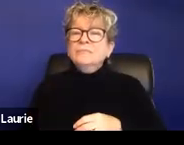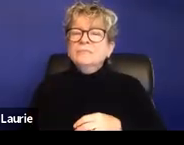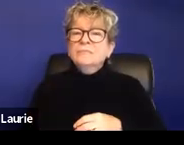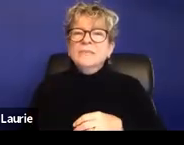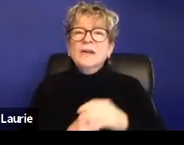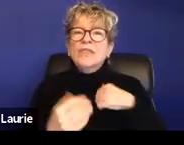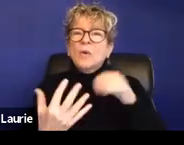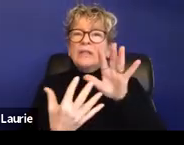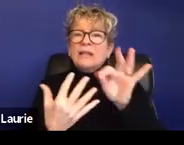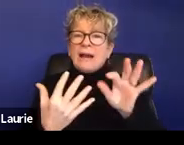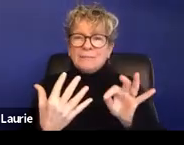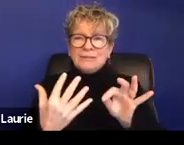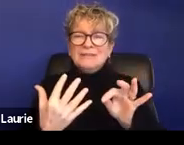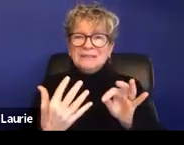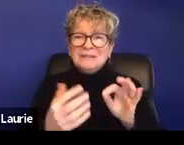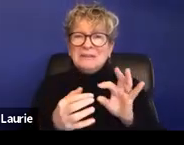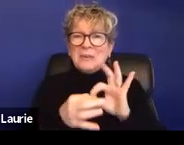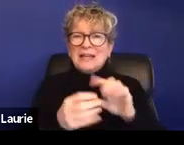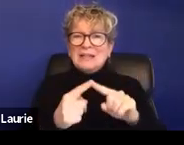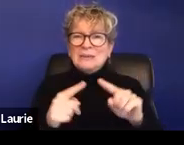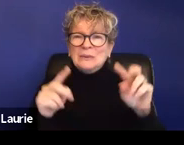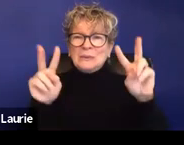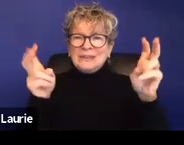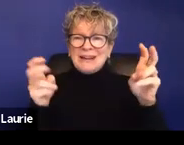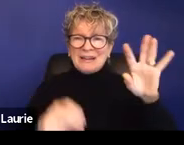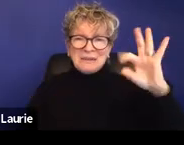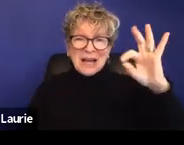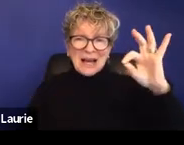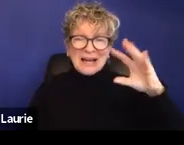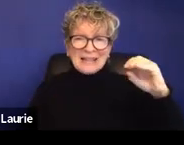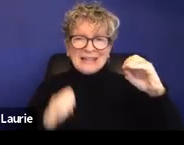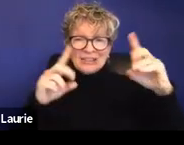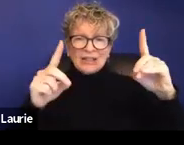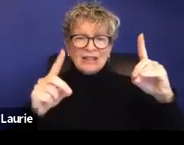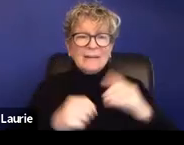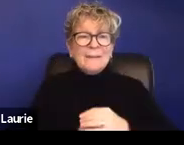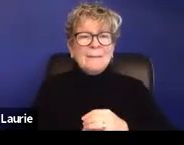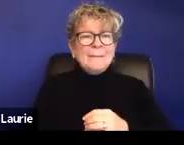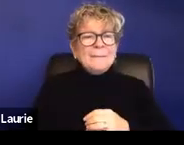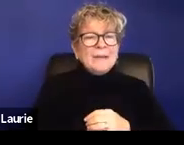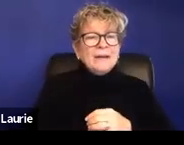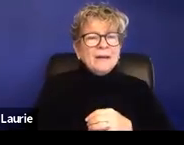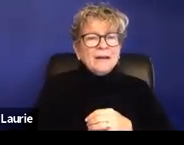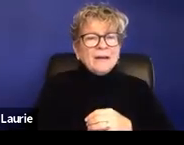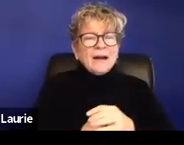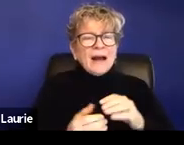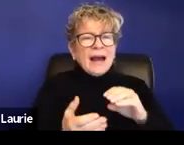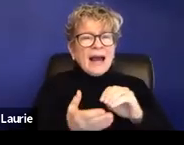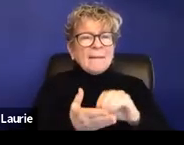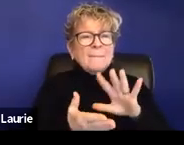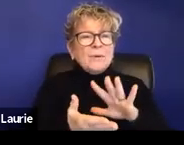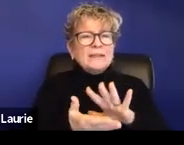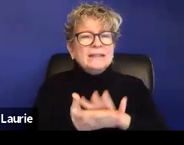to explore related to Title IX and education. I also put down FERPA because of two